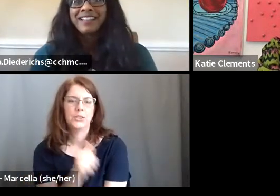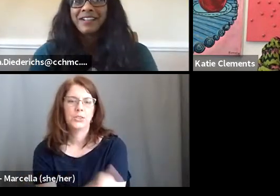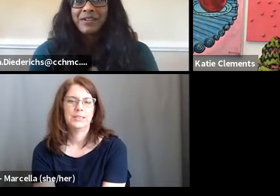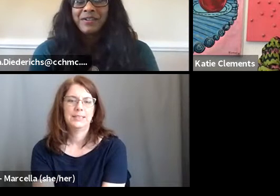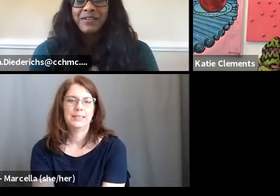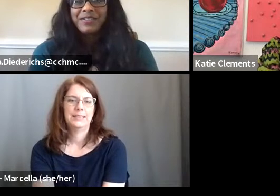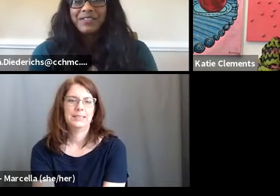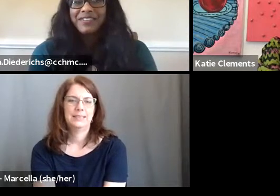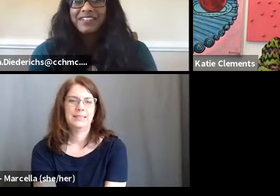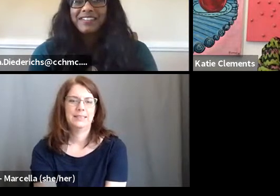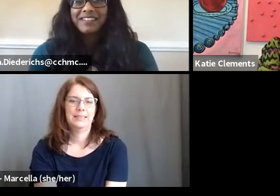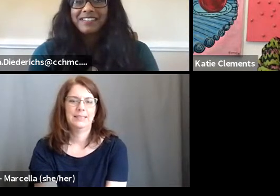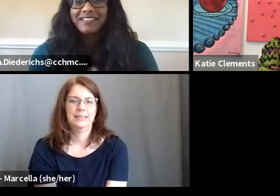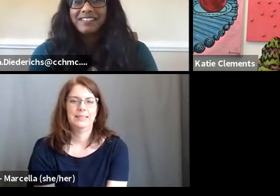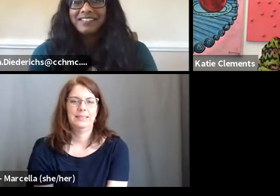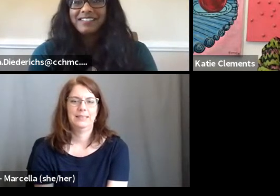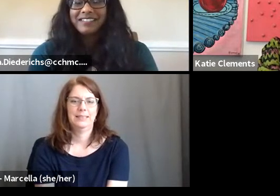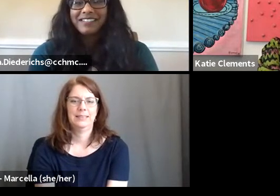Who wants to take that one?